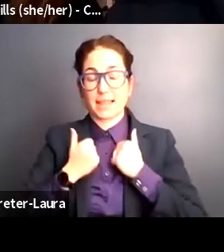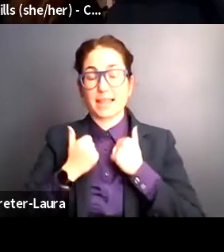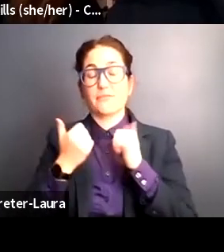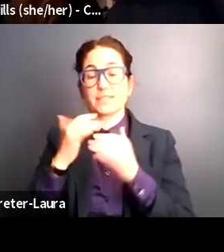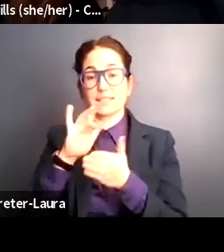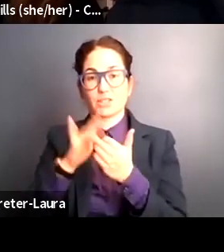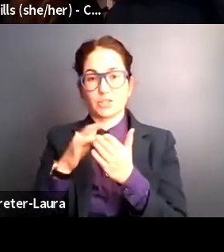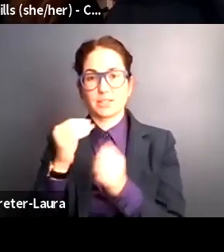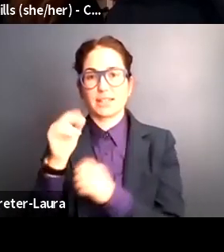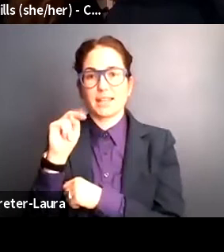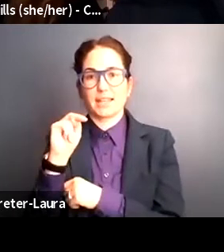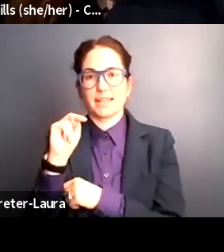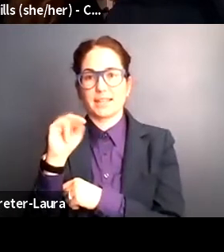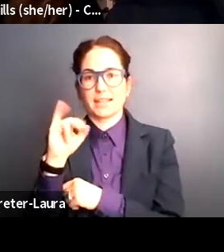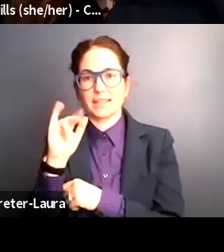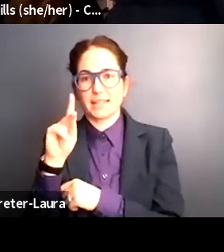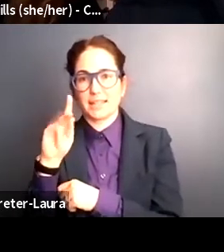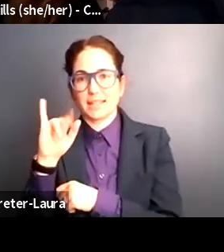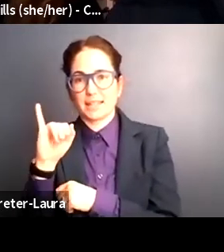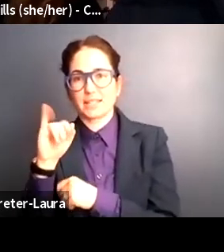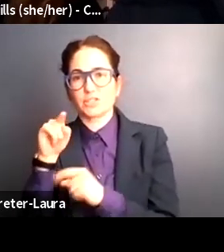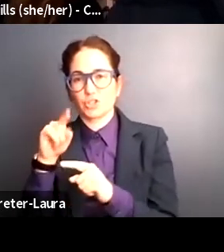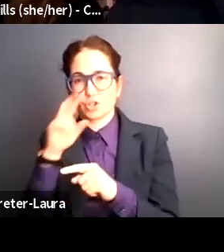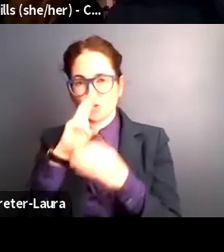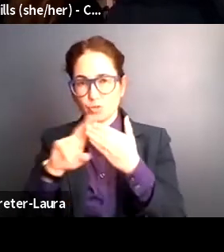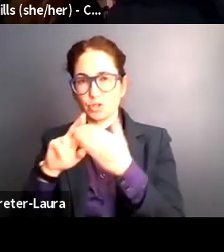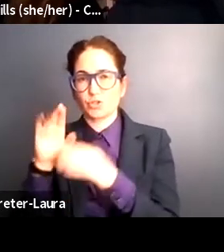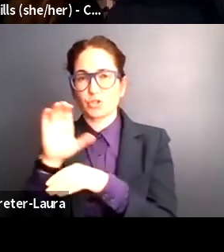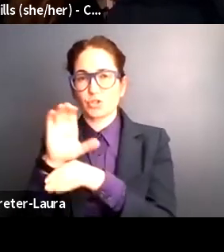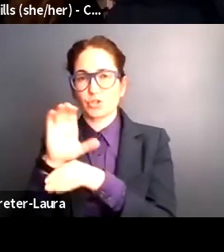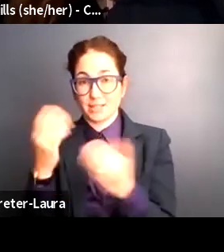Research Consultant here at New Practice Lab in New America.